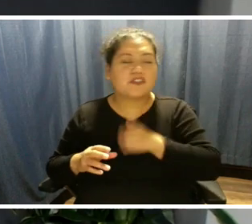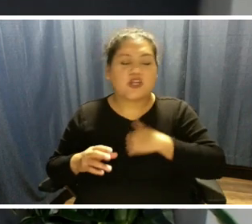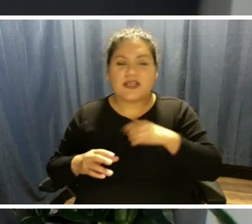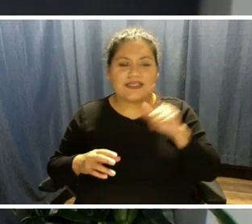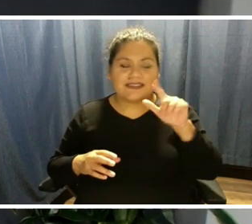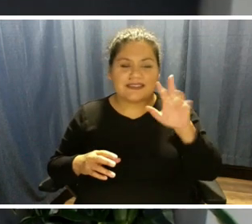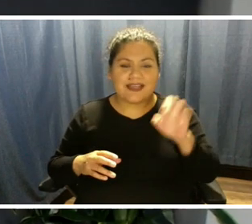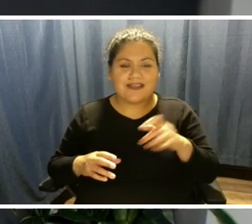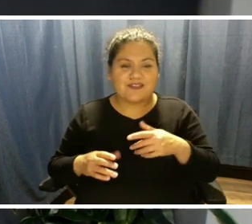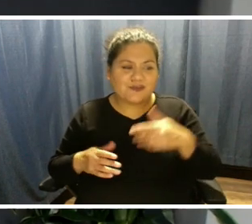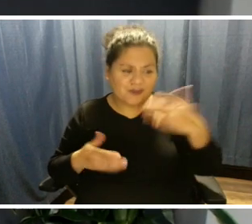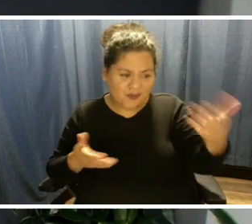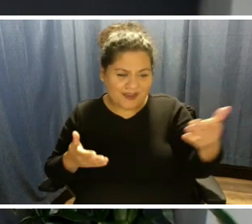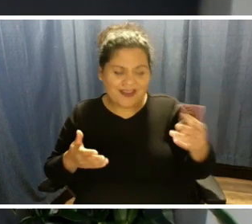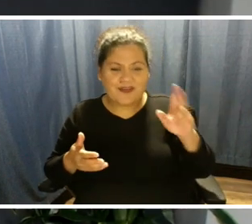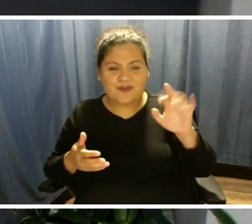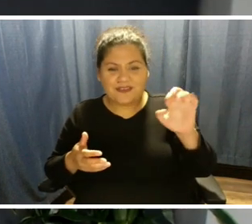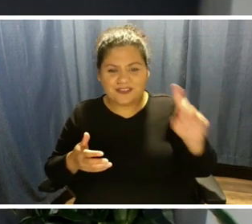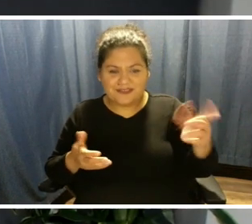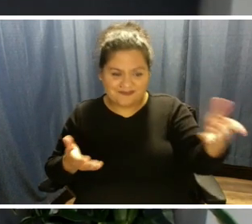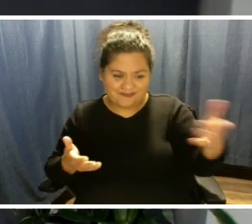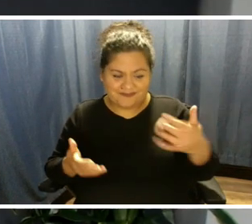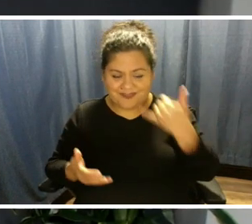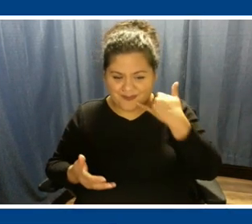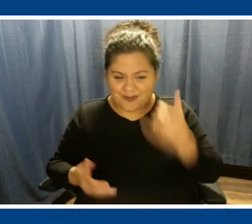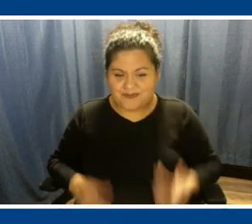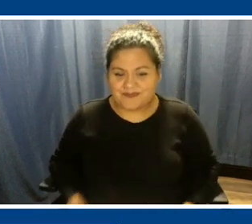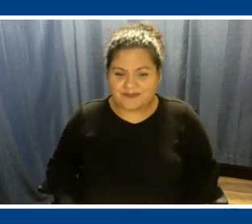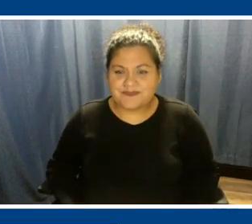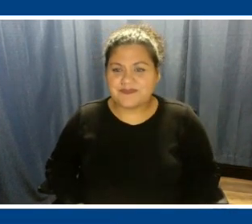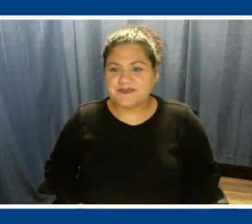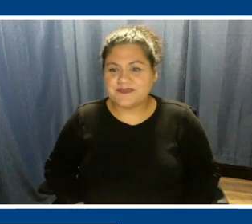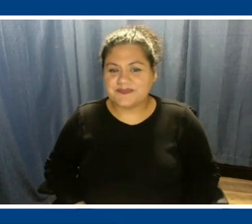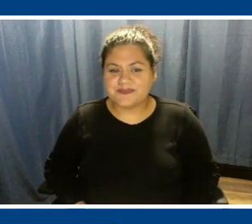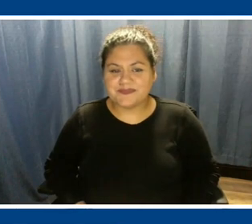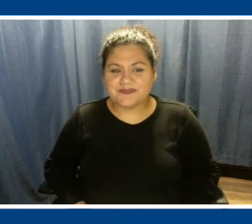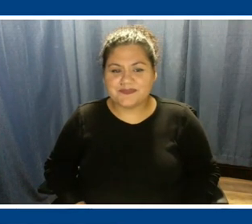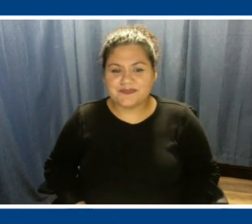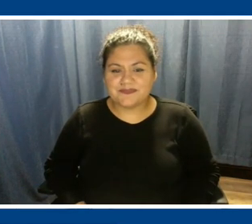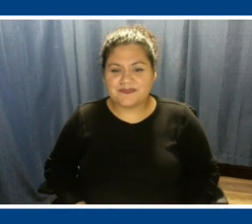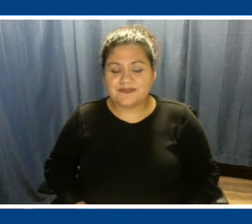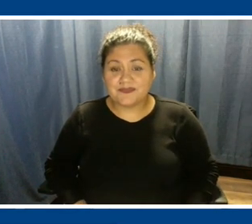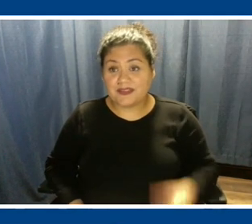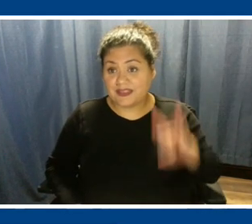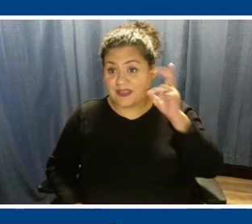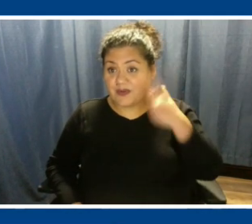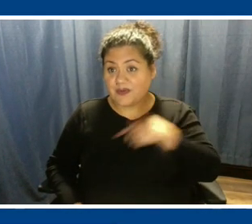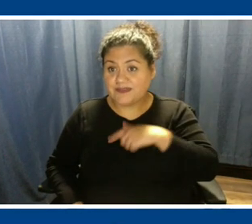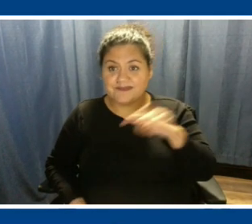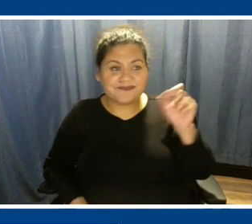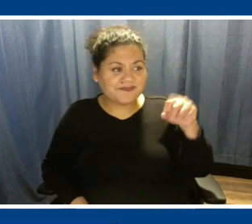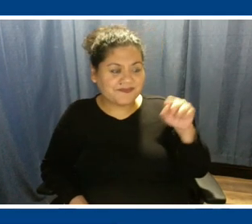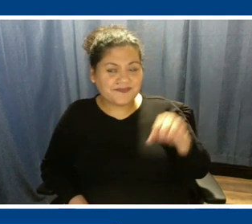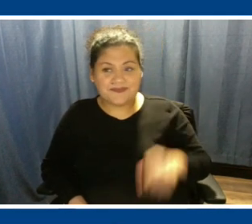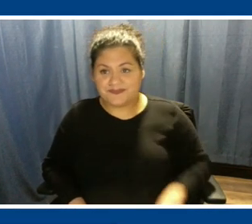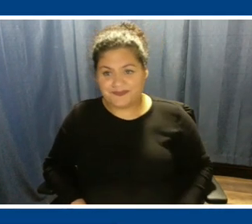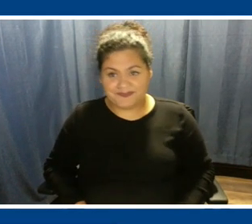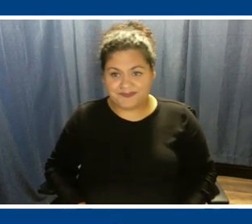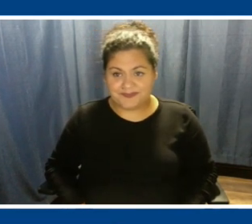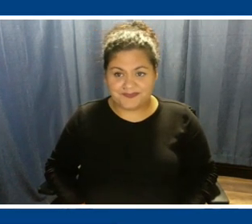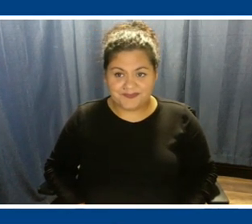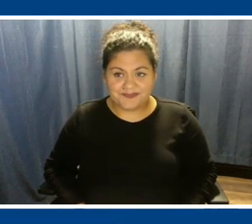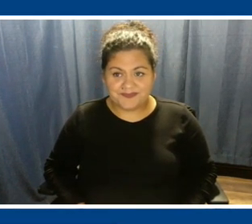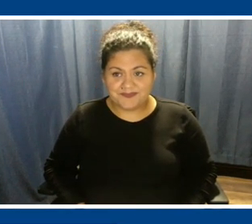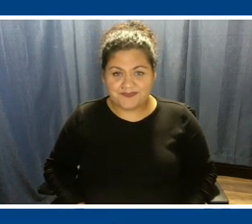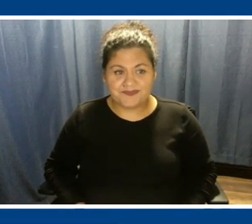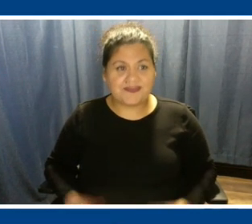Richard live on the on the phone. Richard, can you hear us? Yes, I can. All right. I didn't want to